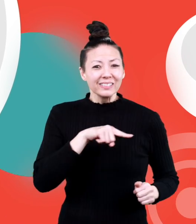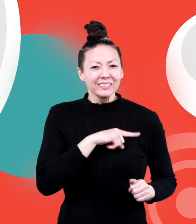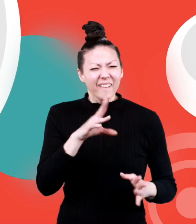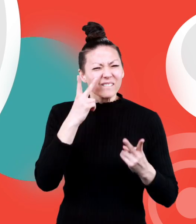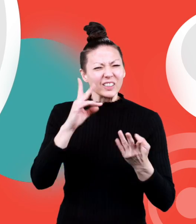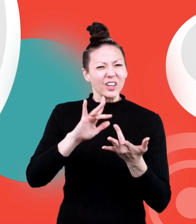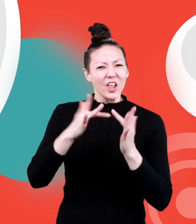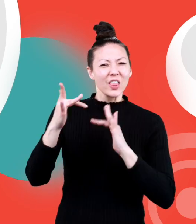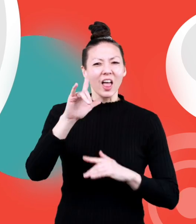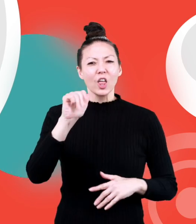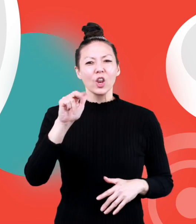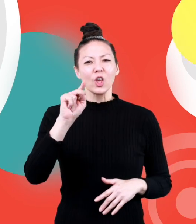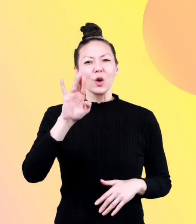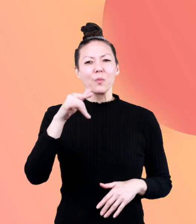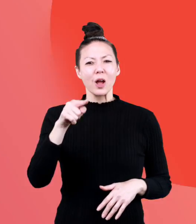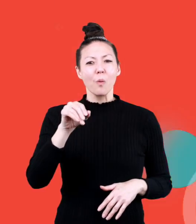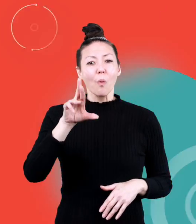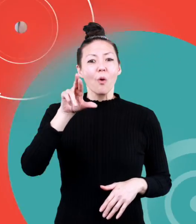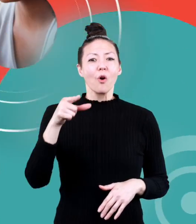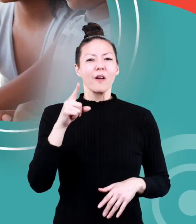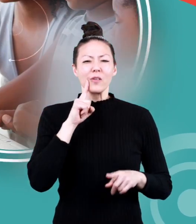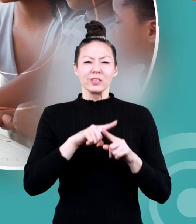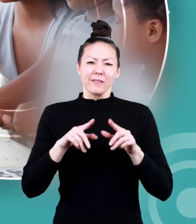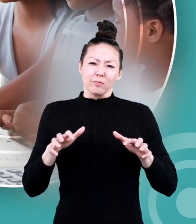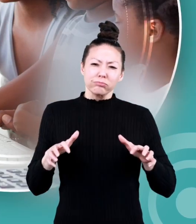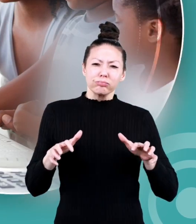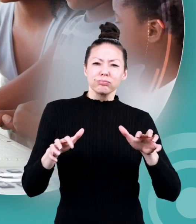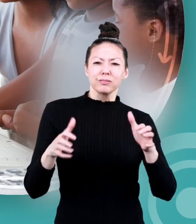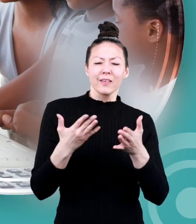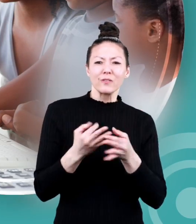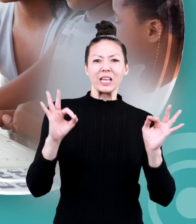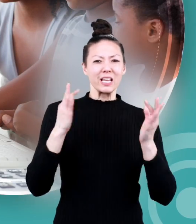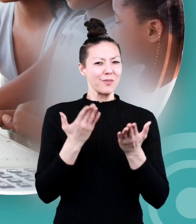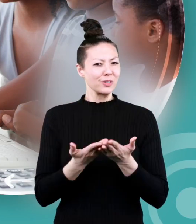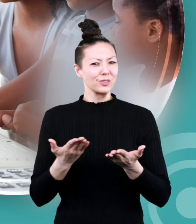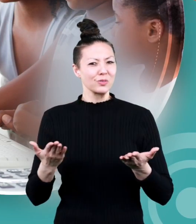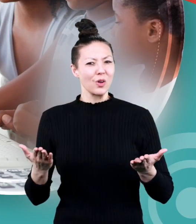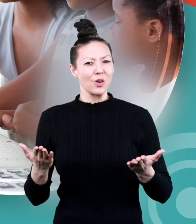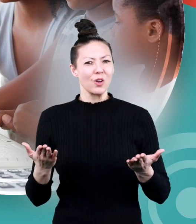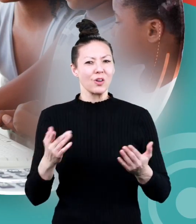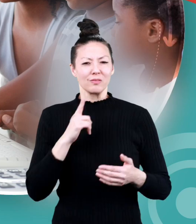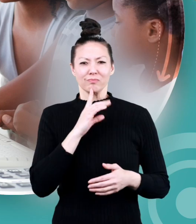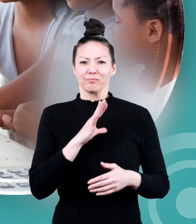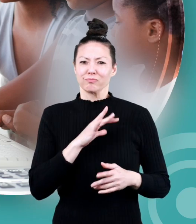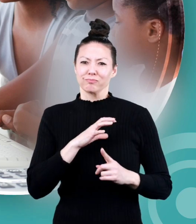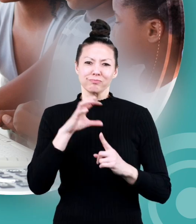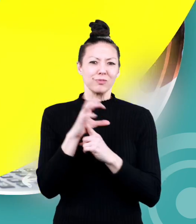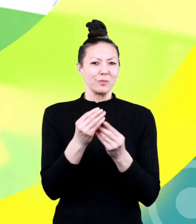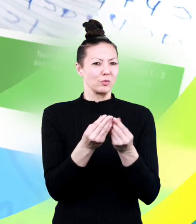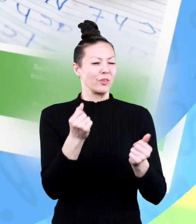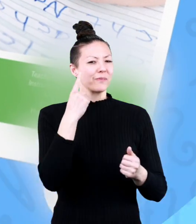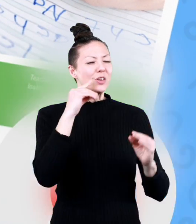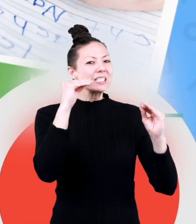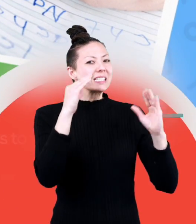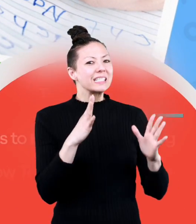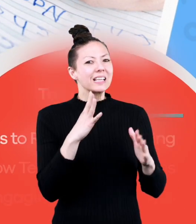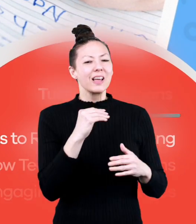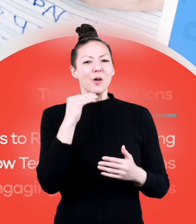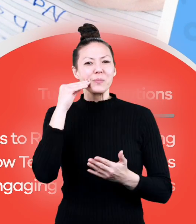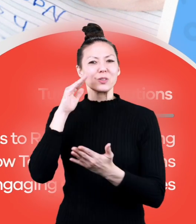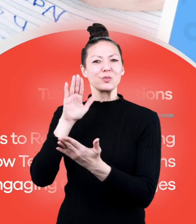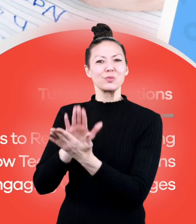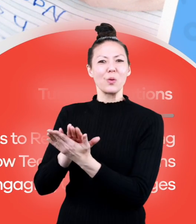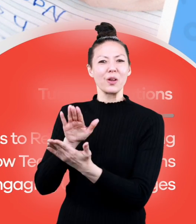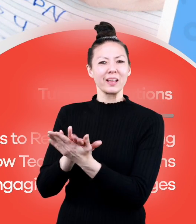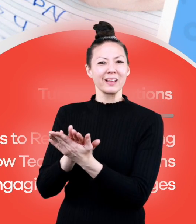learning with us. Visit us at learnbright.org for thousands of free resources and turnkey